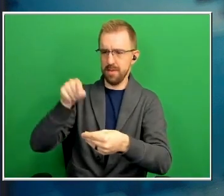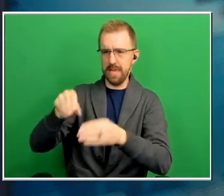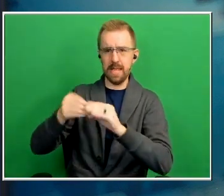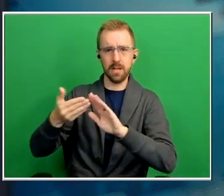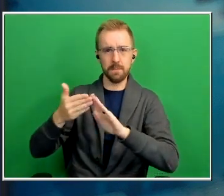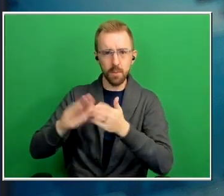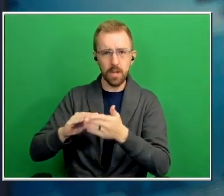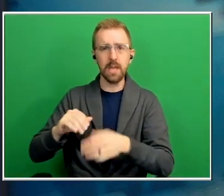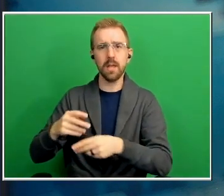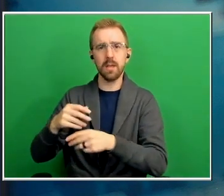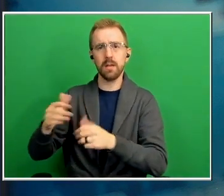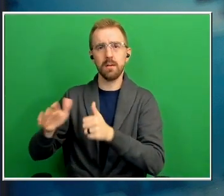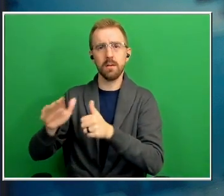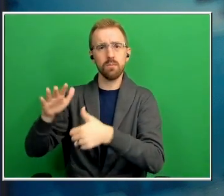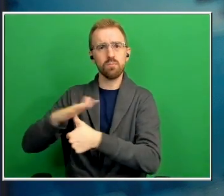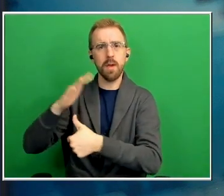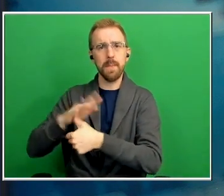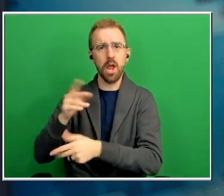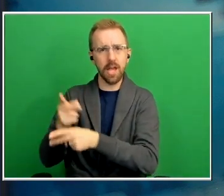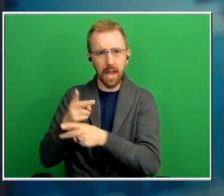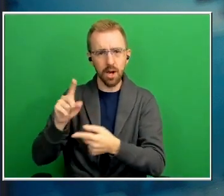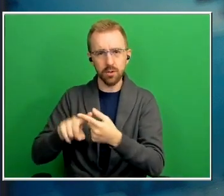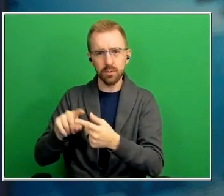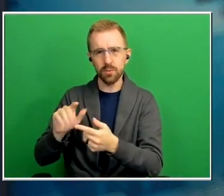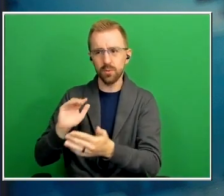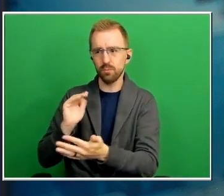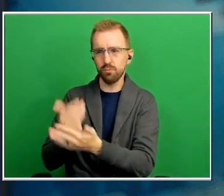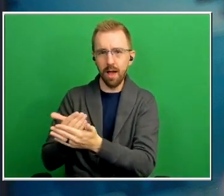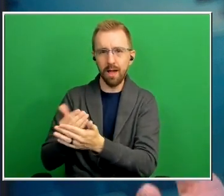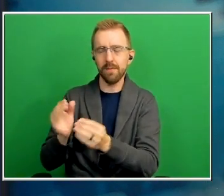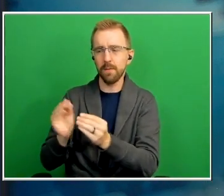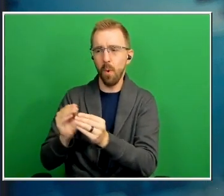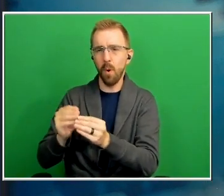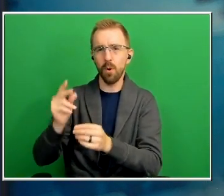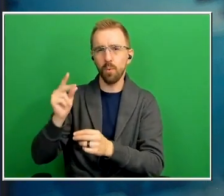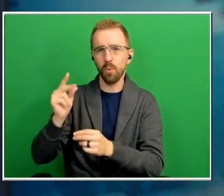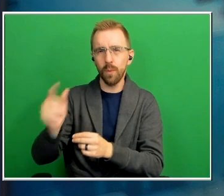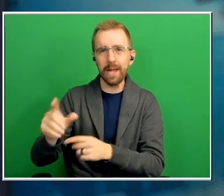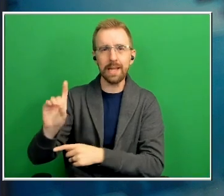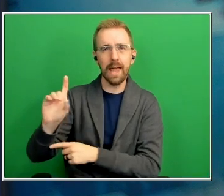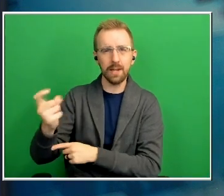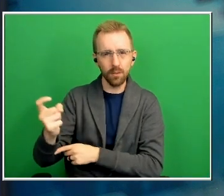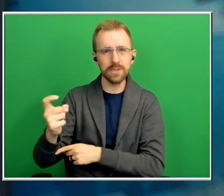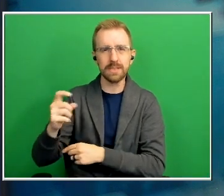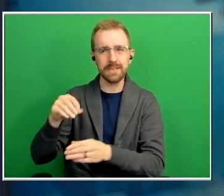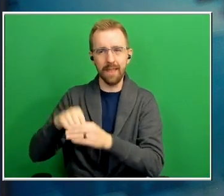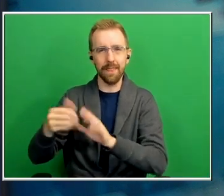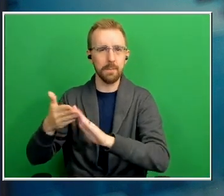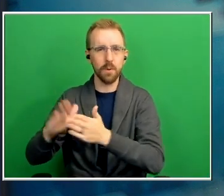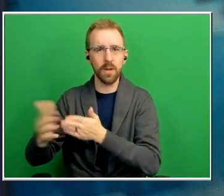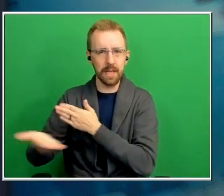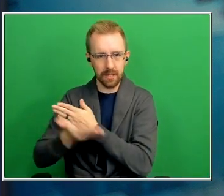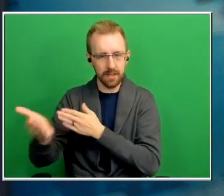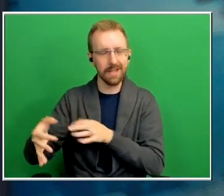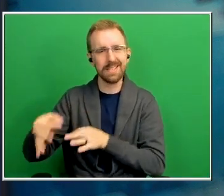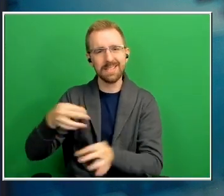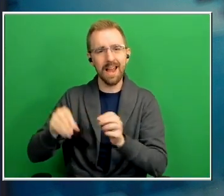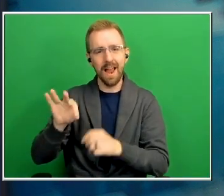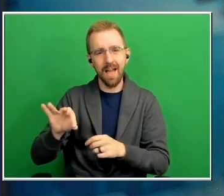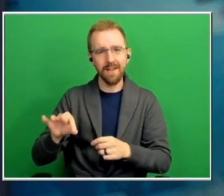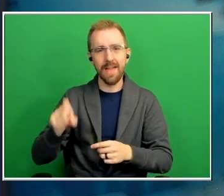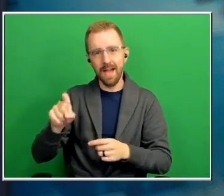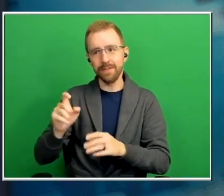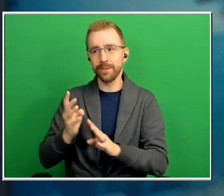to reach a quicker you know more accurate diagnosis in the community as opposed to having to get in line for the